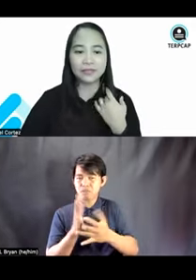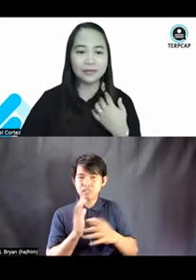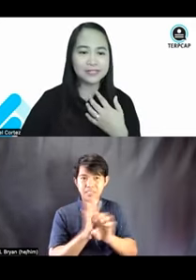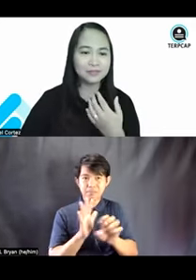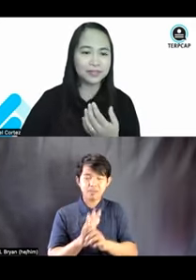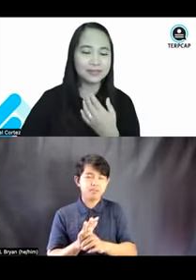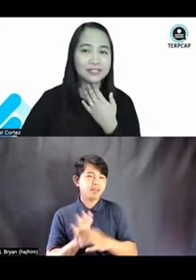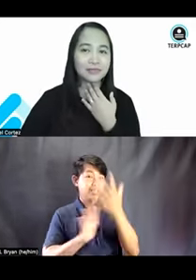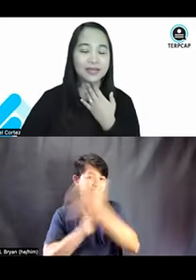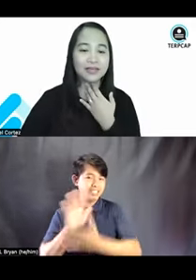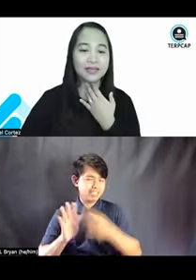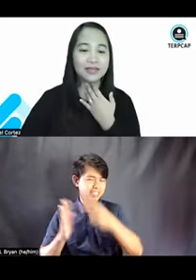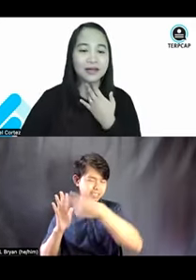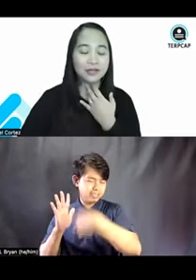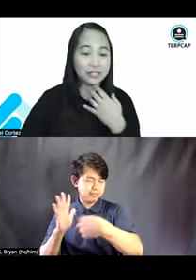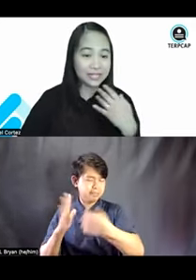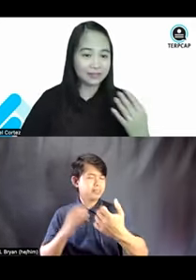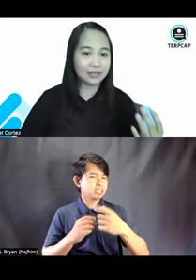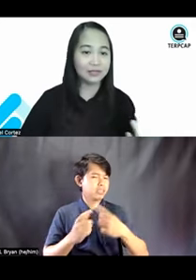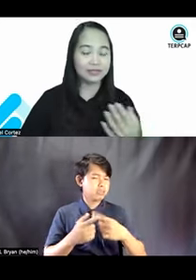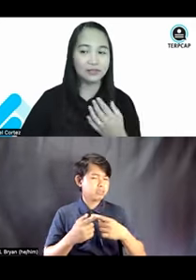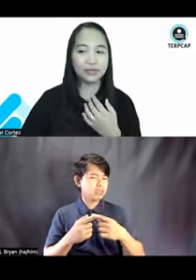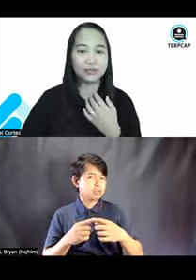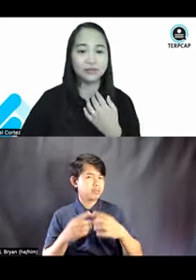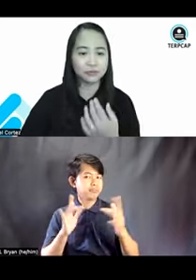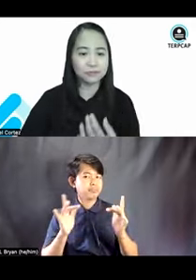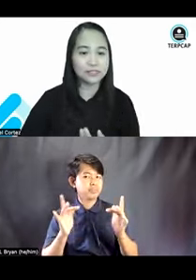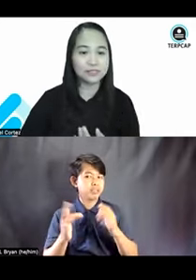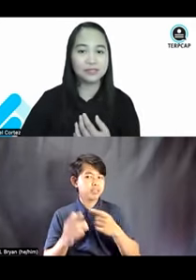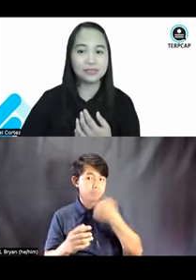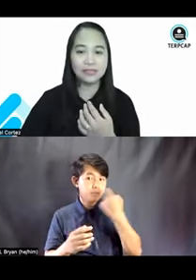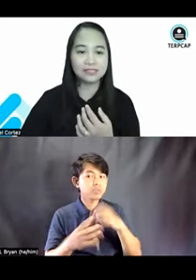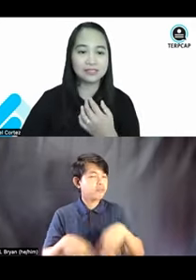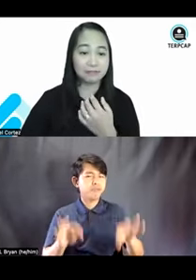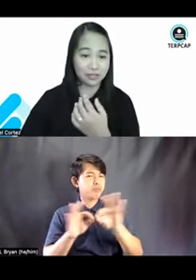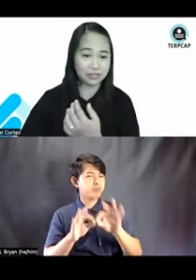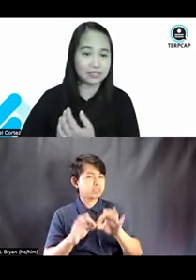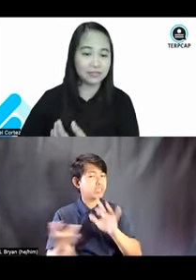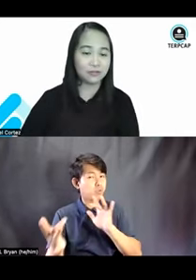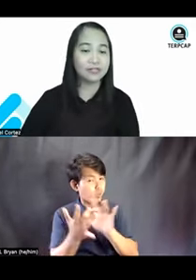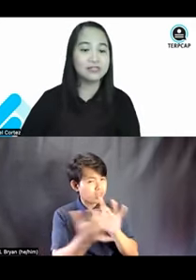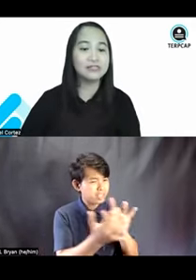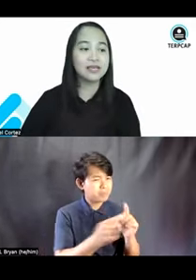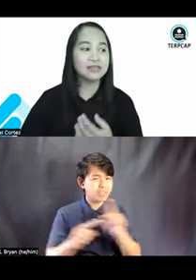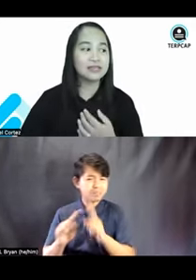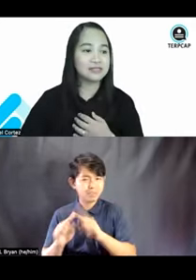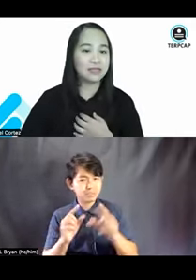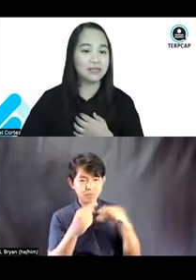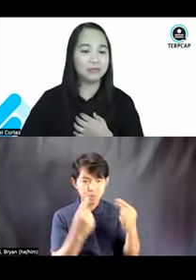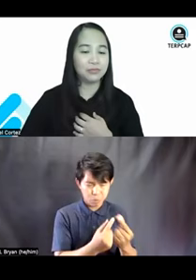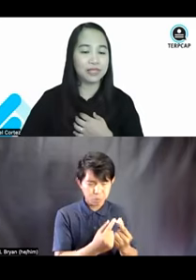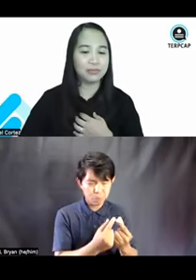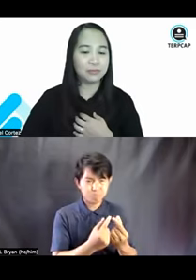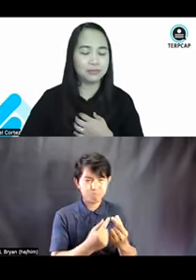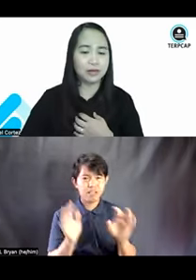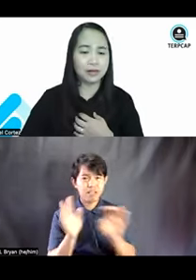You know, it's important. That's why connecting with different groups with these specializations. Let's say